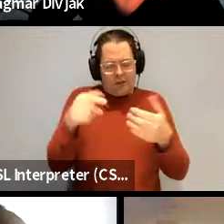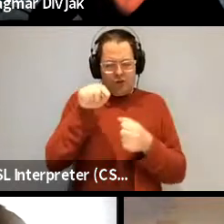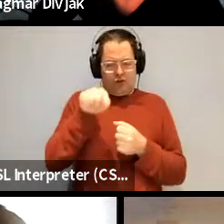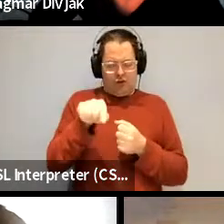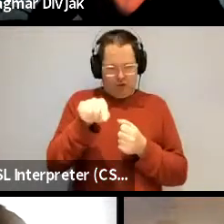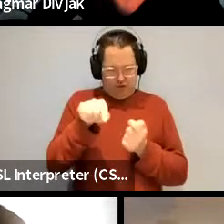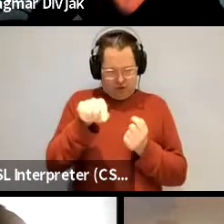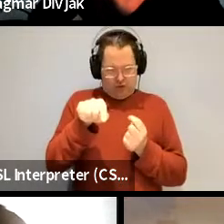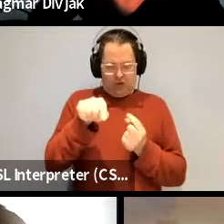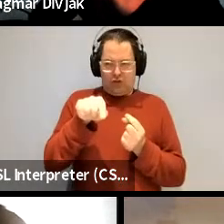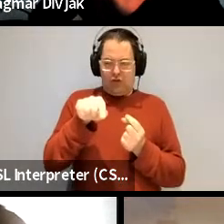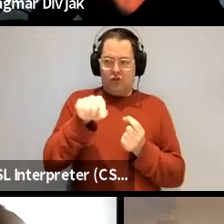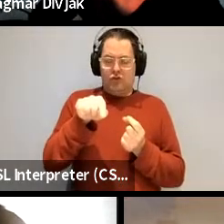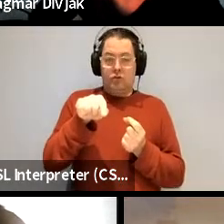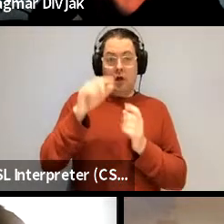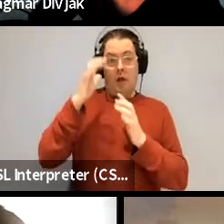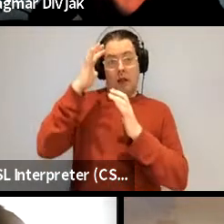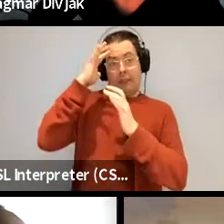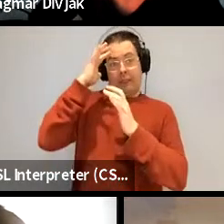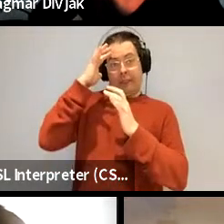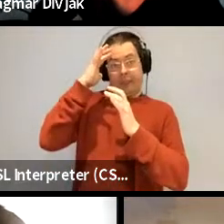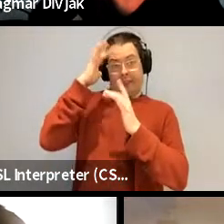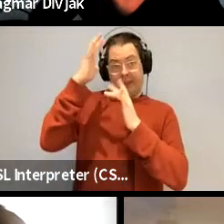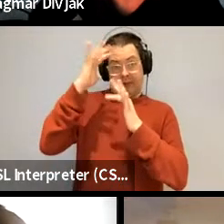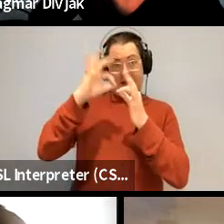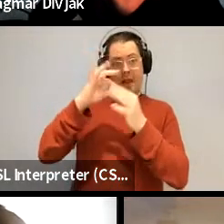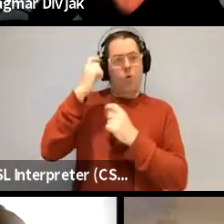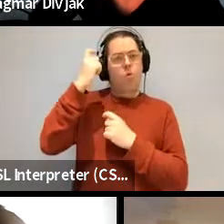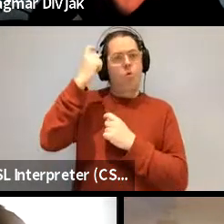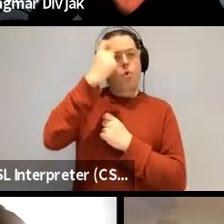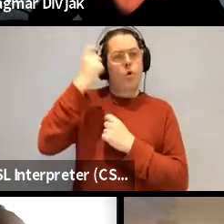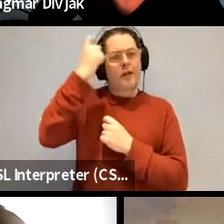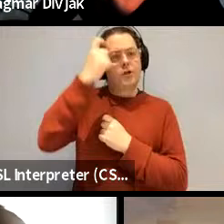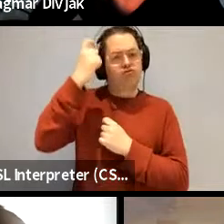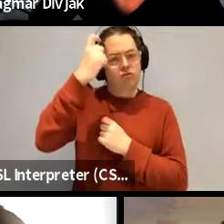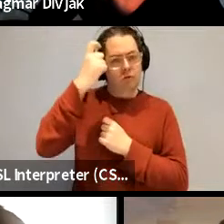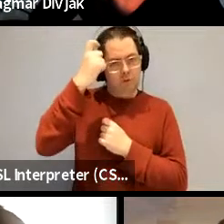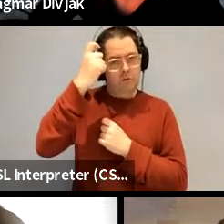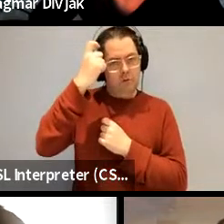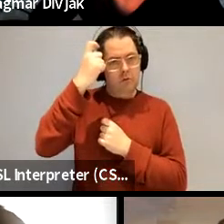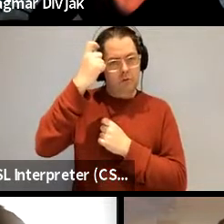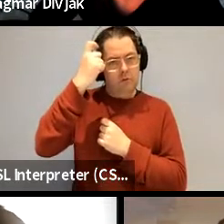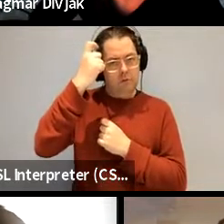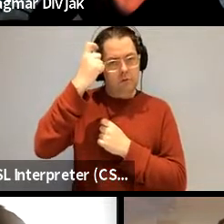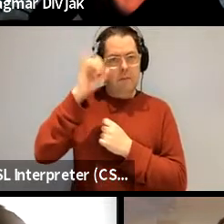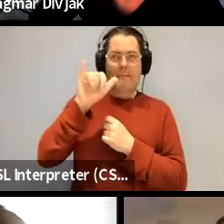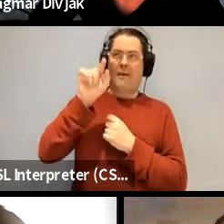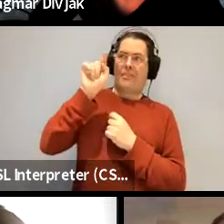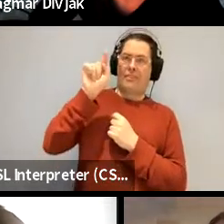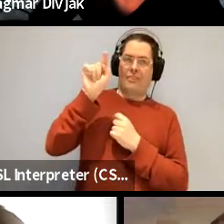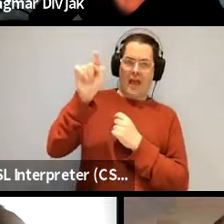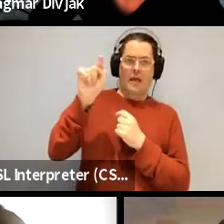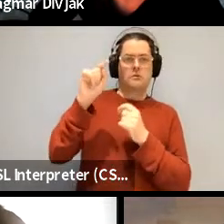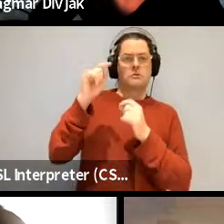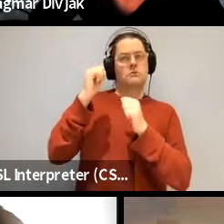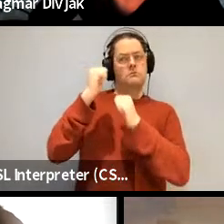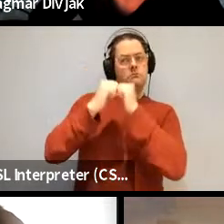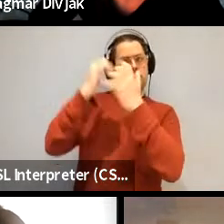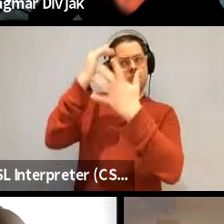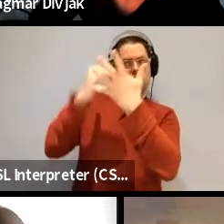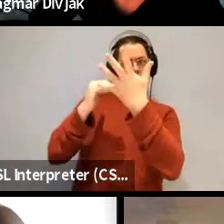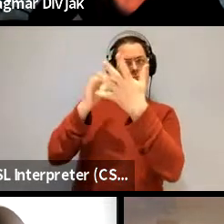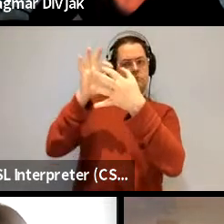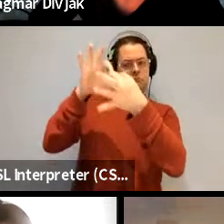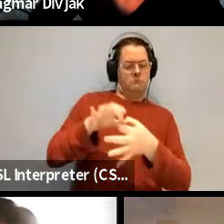whether the theories of cognition that are appealed to to do certain kinds of things in let in